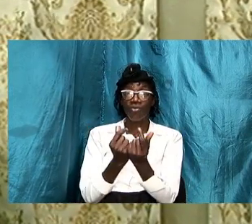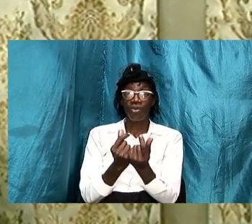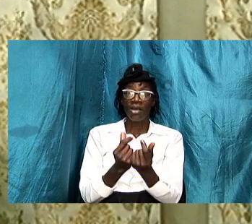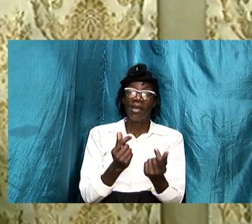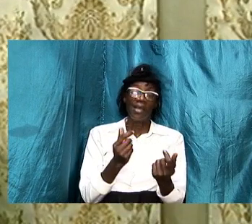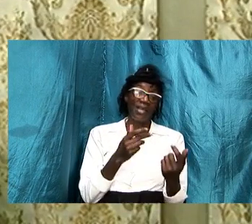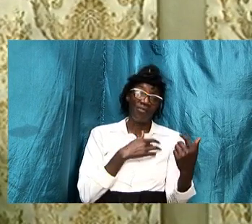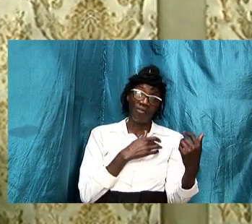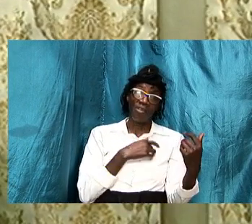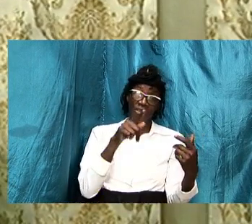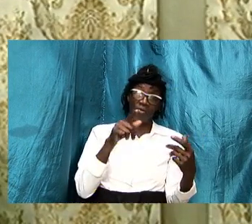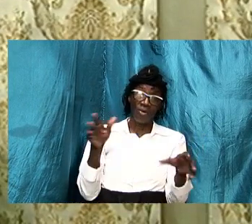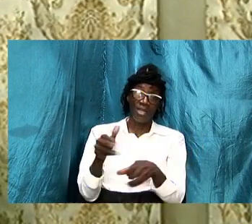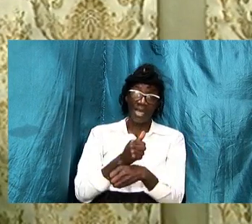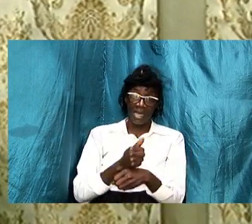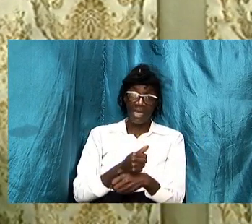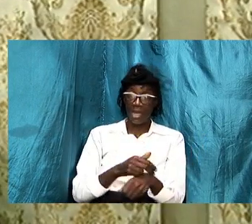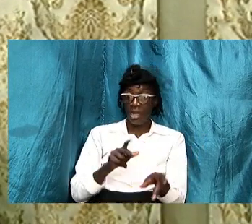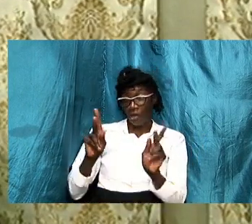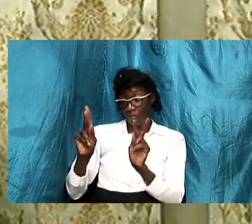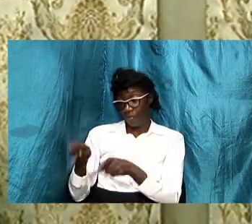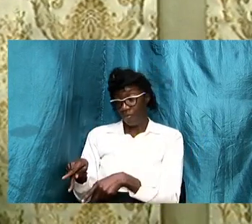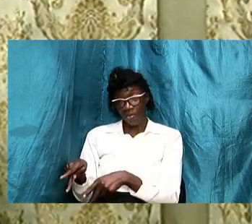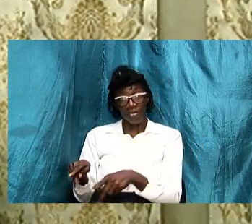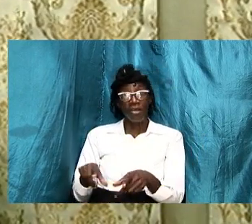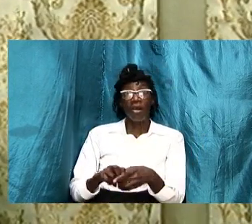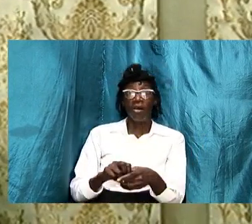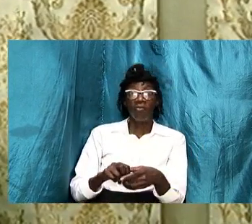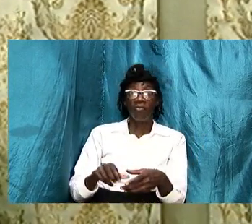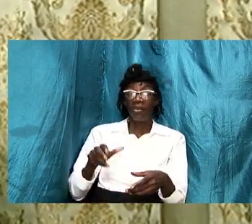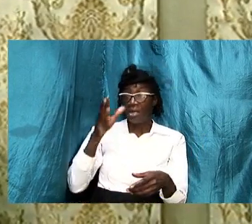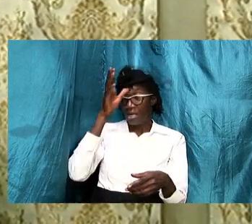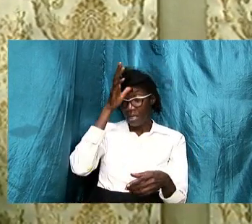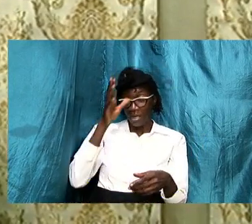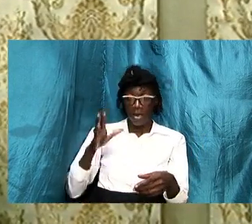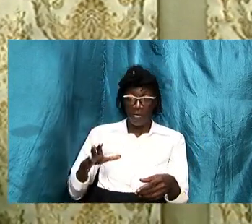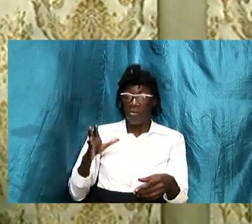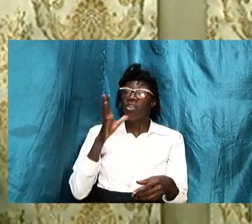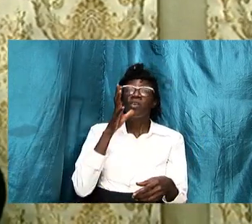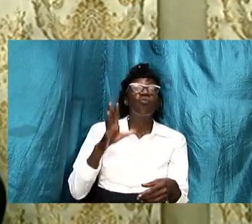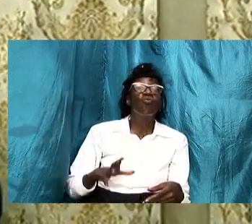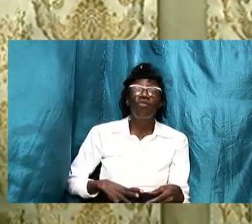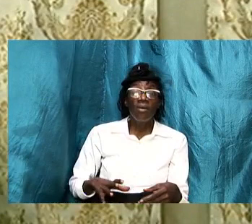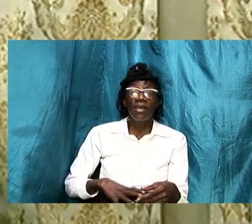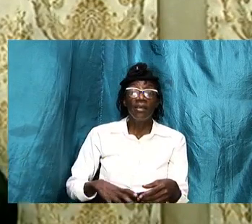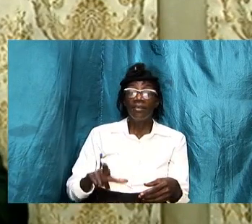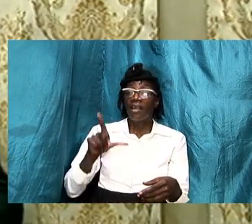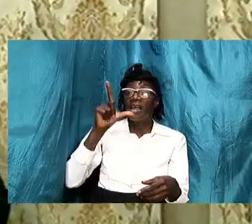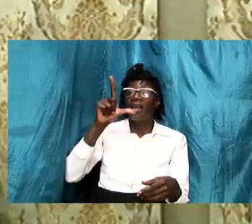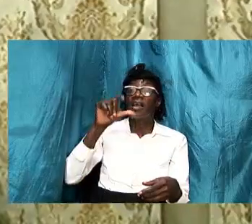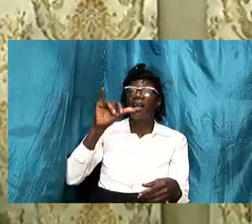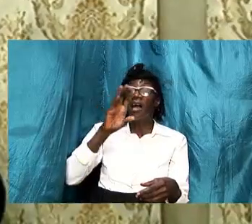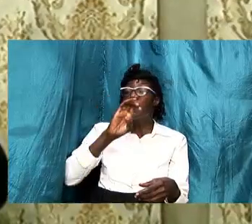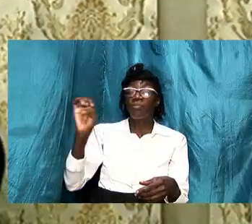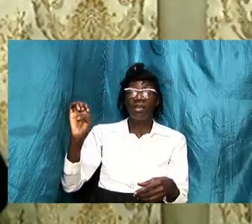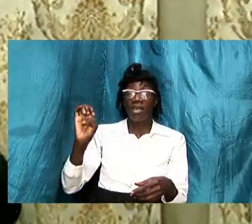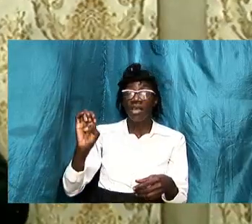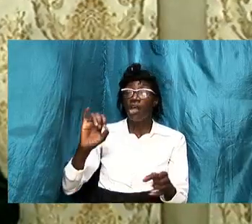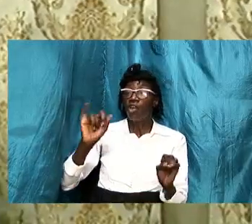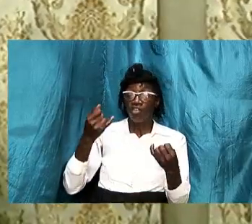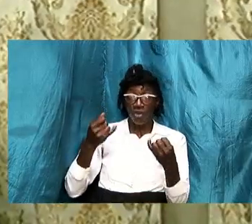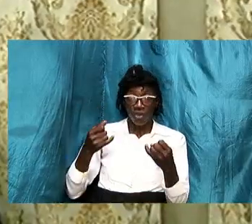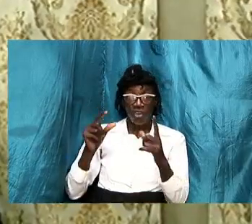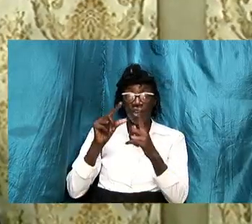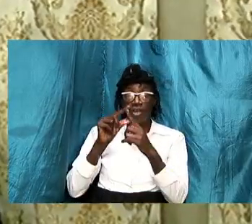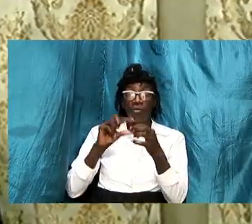women's labor anything like that this has nothing to do with association or anything like that this is just trade the word of god i told the